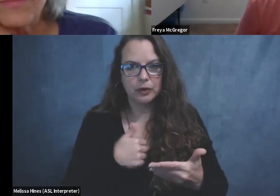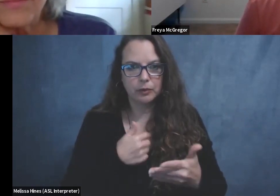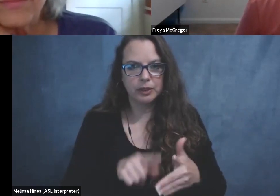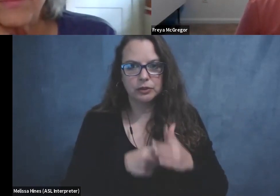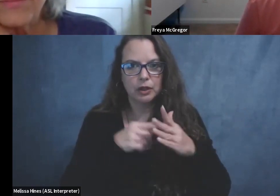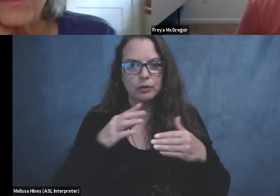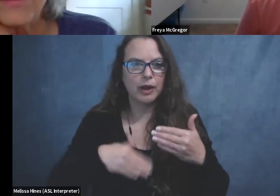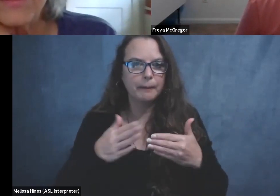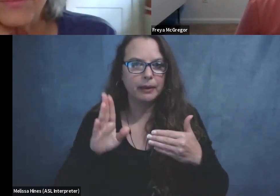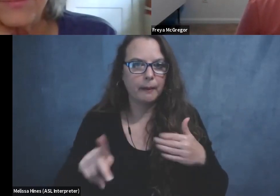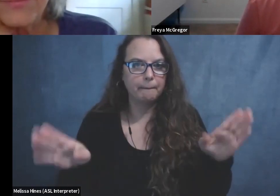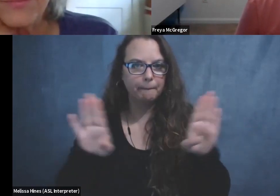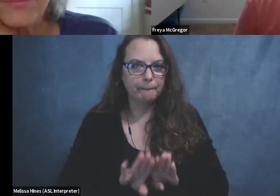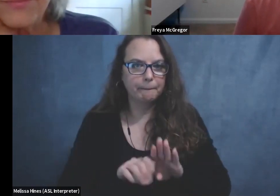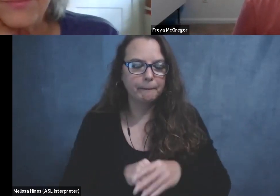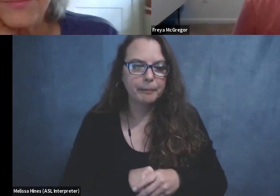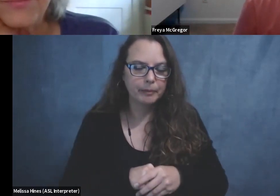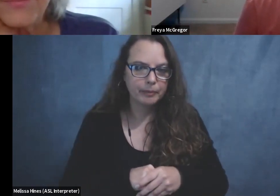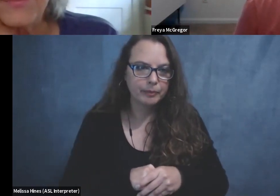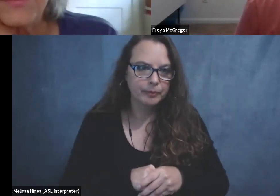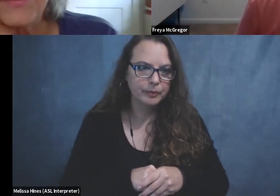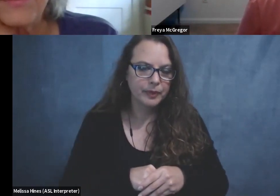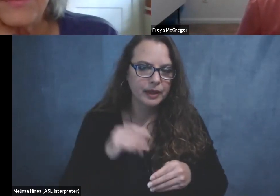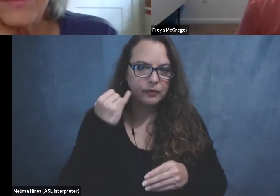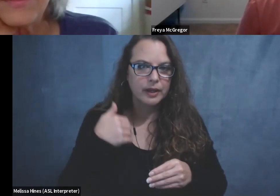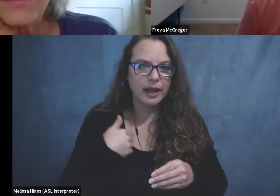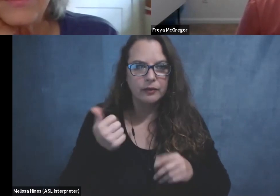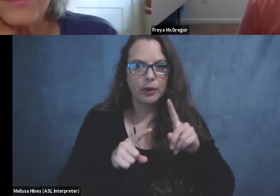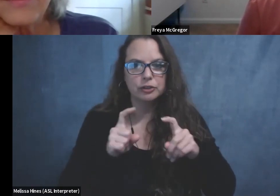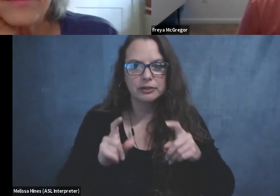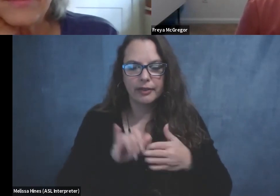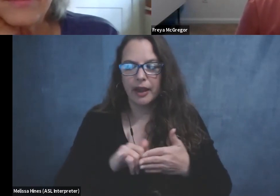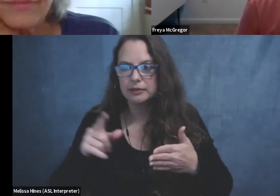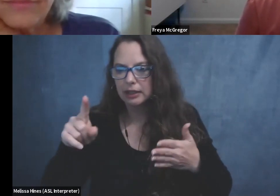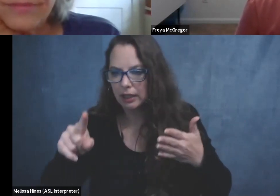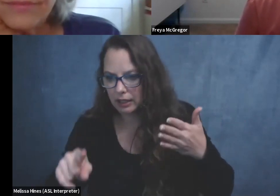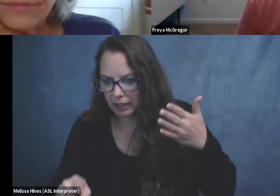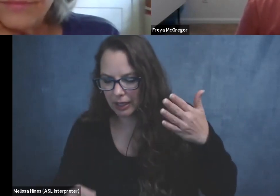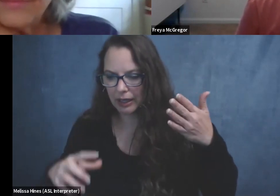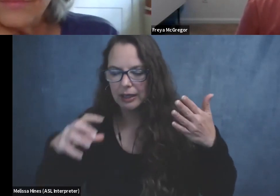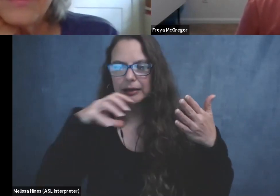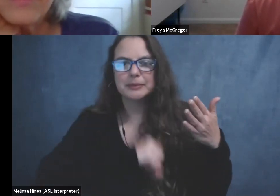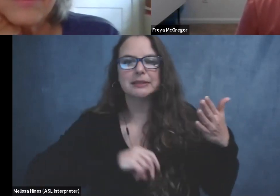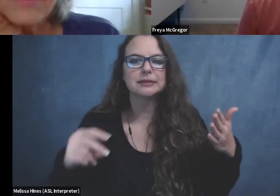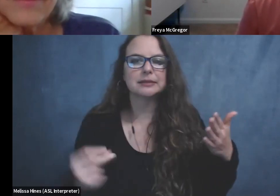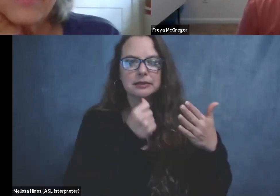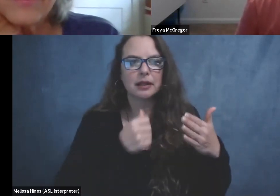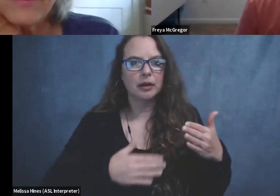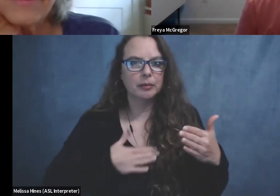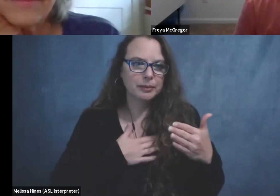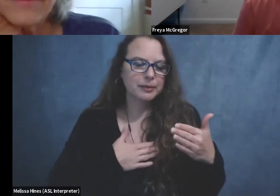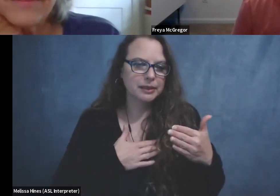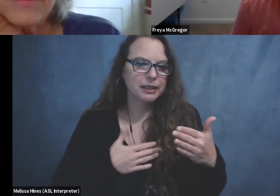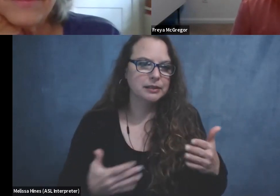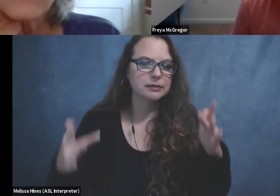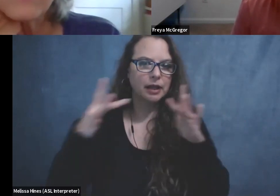wrapping up here, um, if there are questions that we didn't get to that are kind of specific, or you really want us to please reach out, um, by